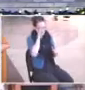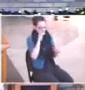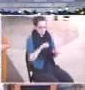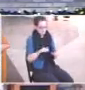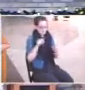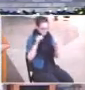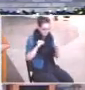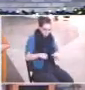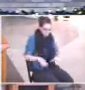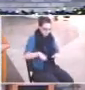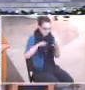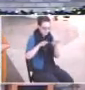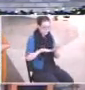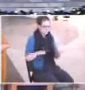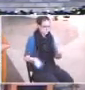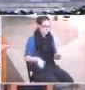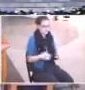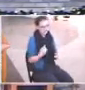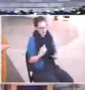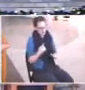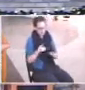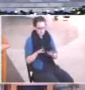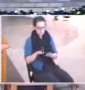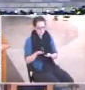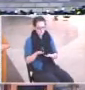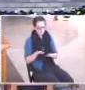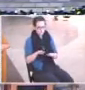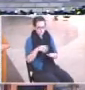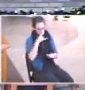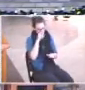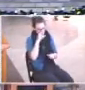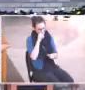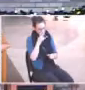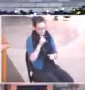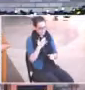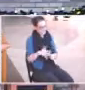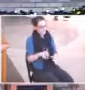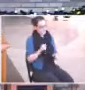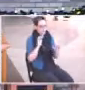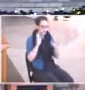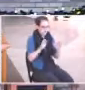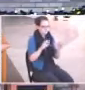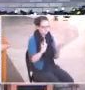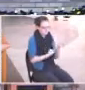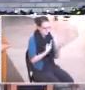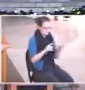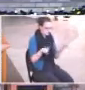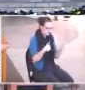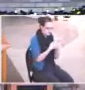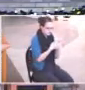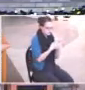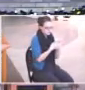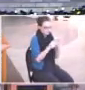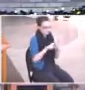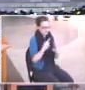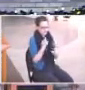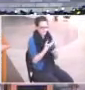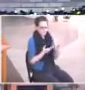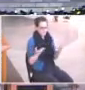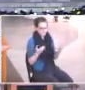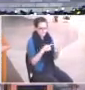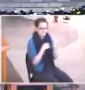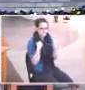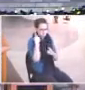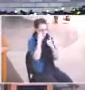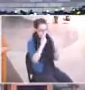or a child is wonderful and sometimes challenging, but one of the things that